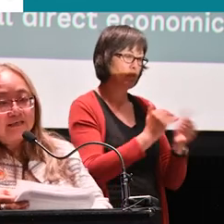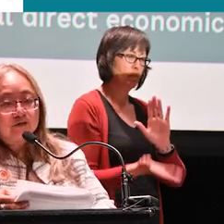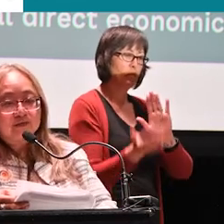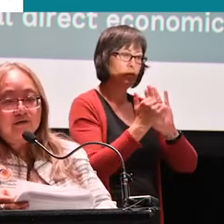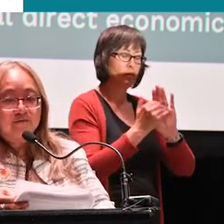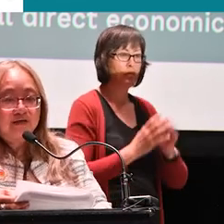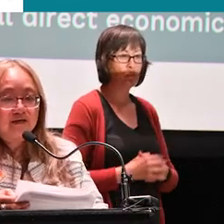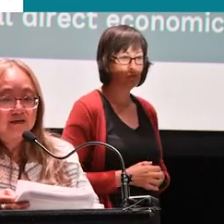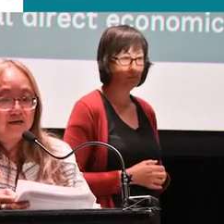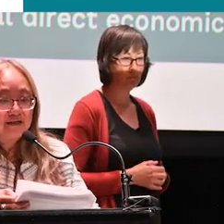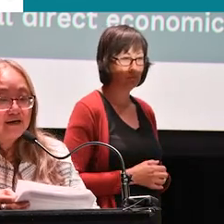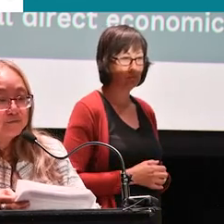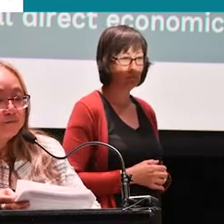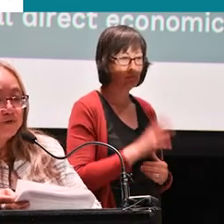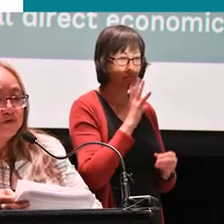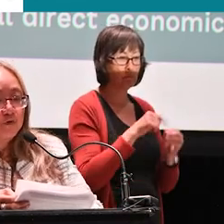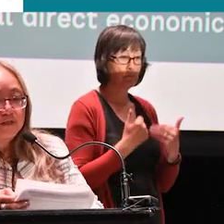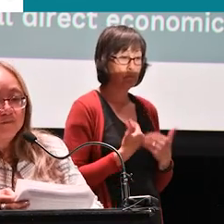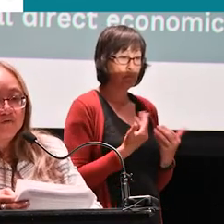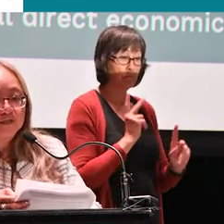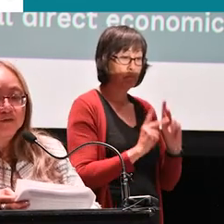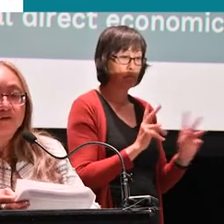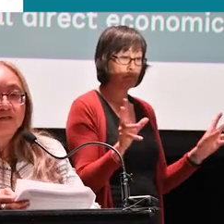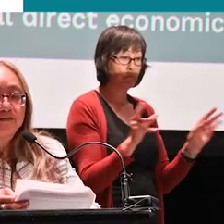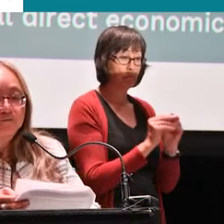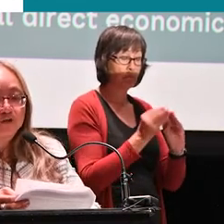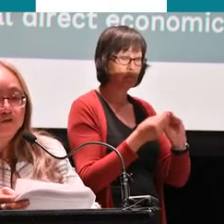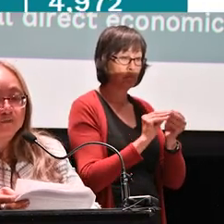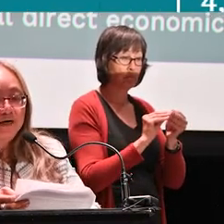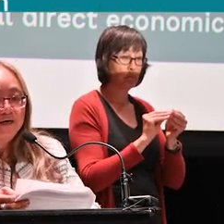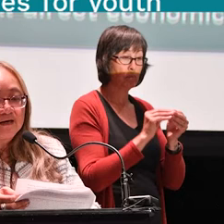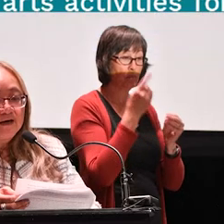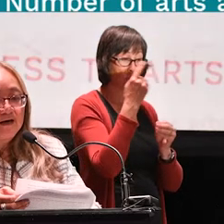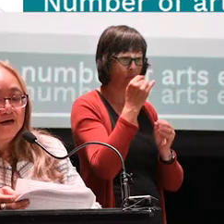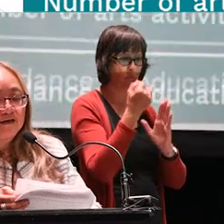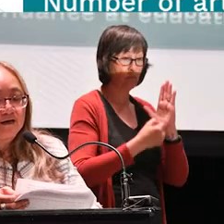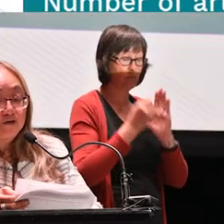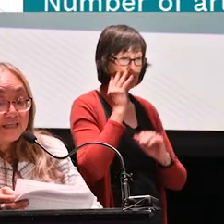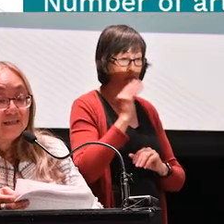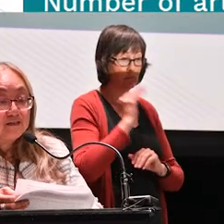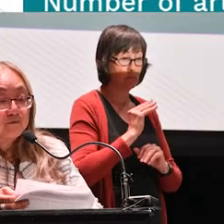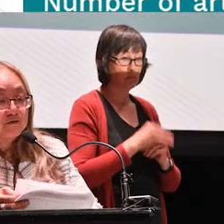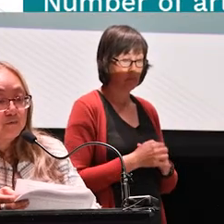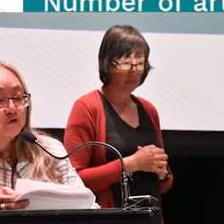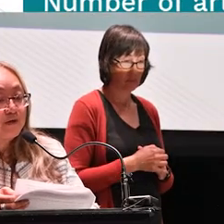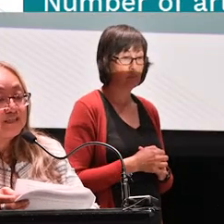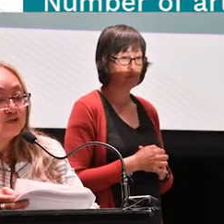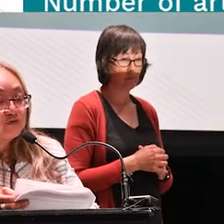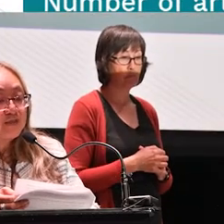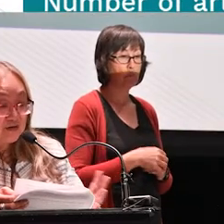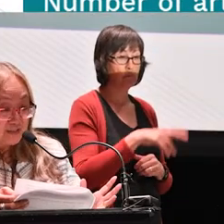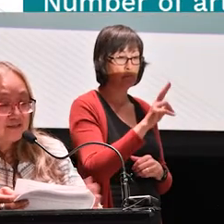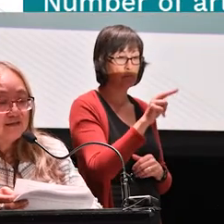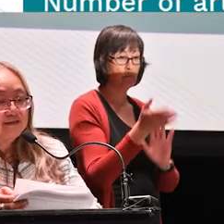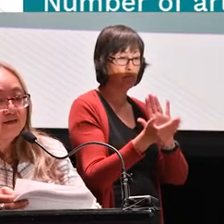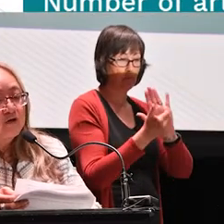In terms of young people, the total number of arts experiences produced by grantees was almost 22